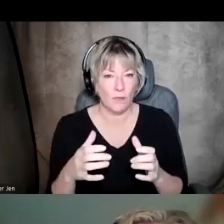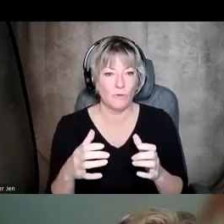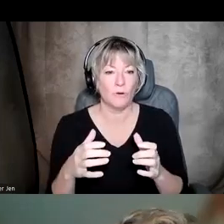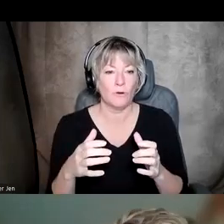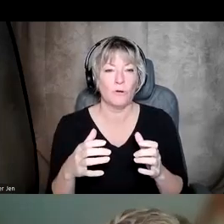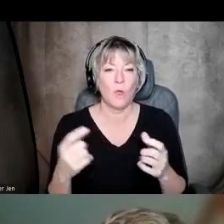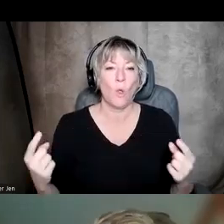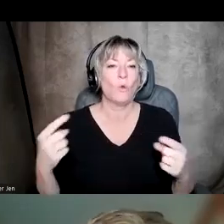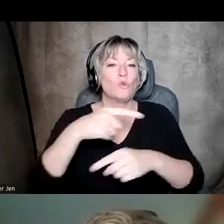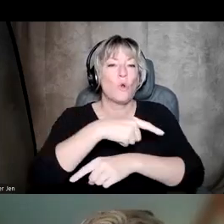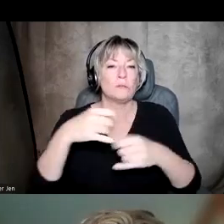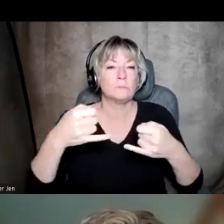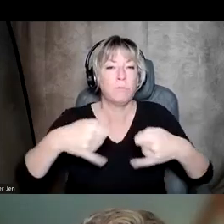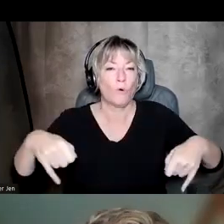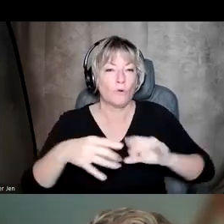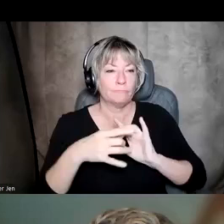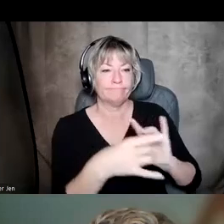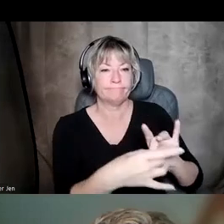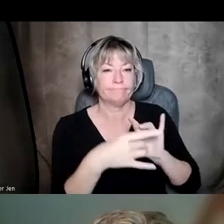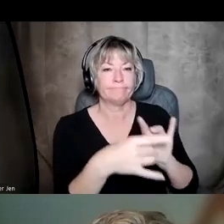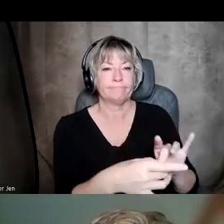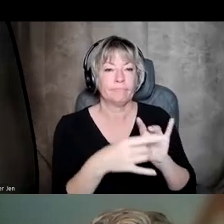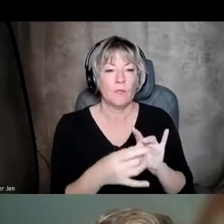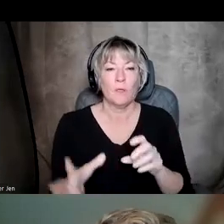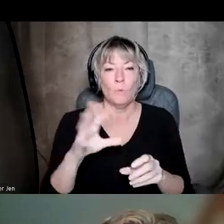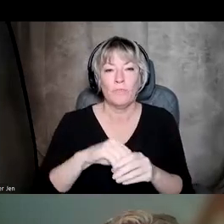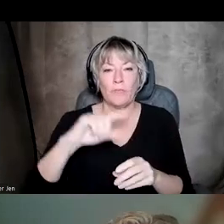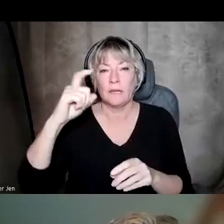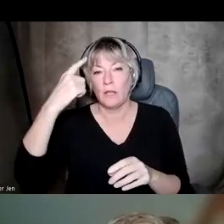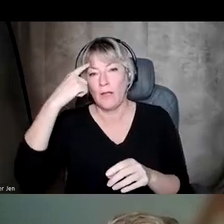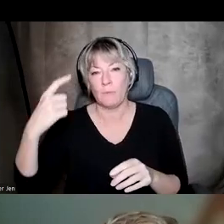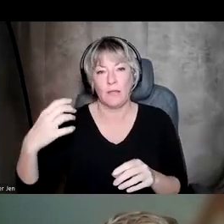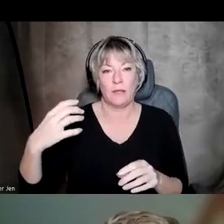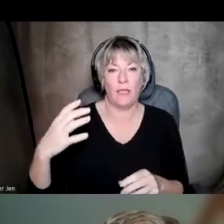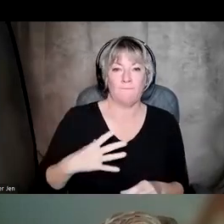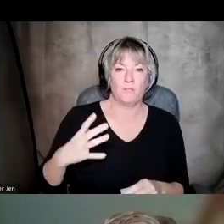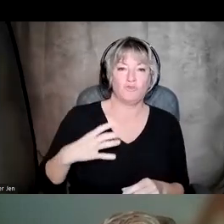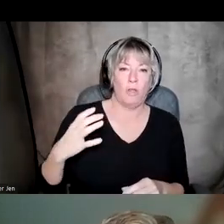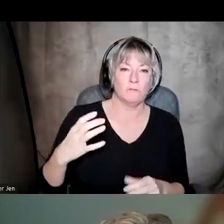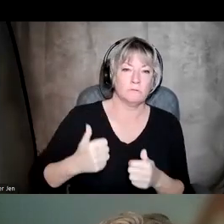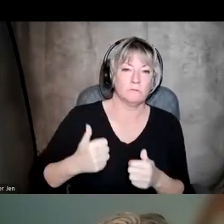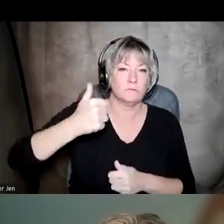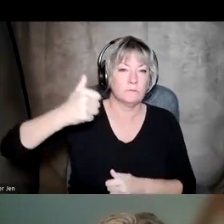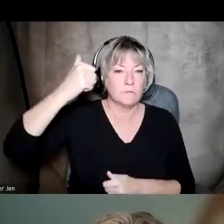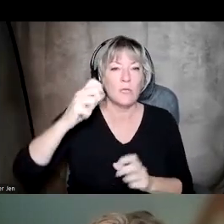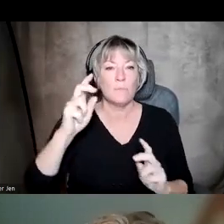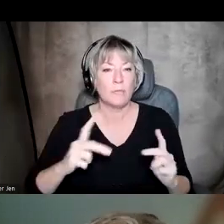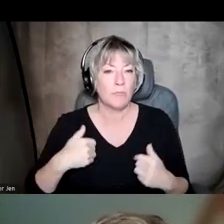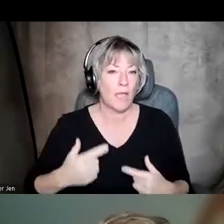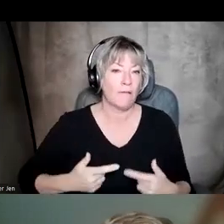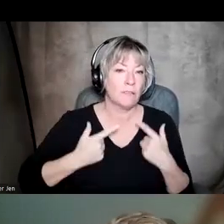cross-border collaborations among government officials, people with lived experience, innovators,